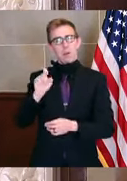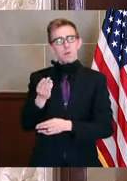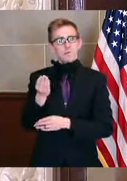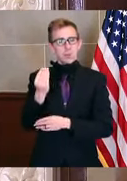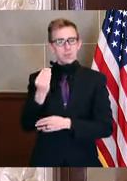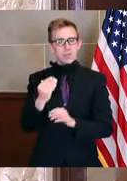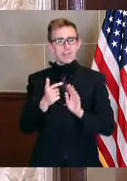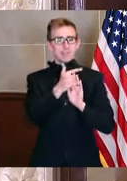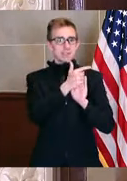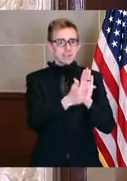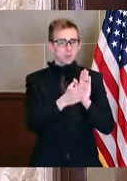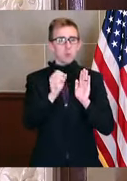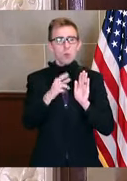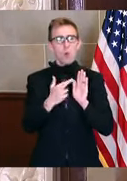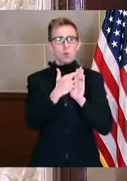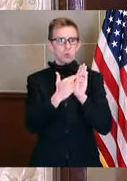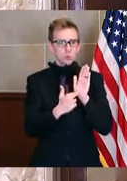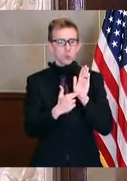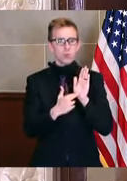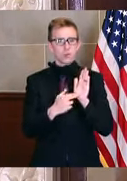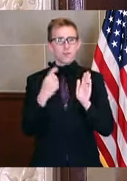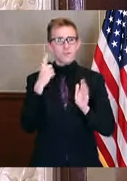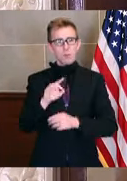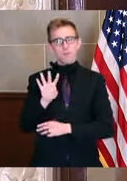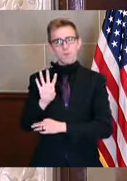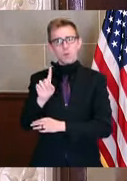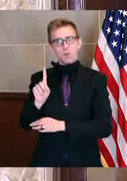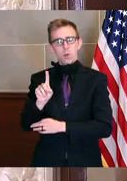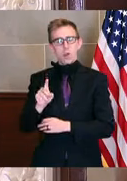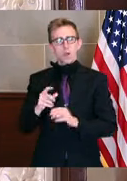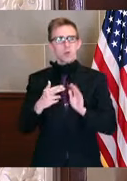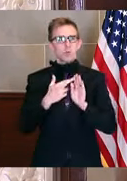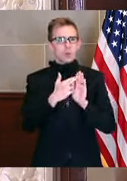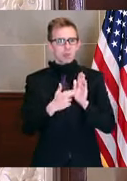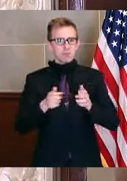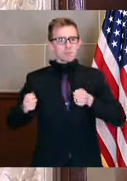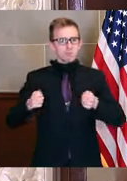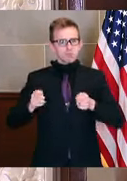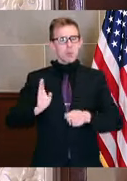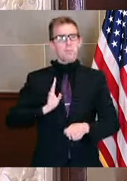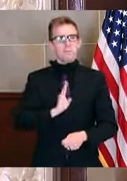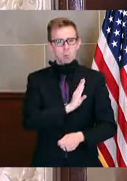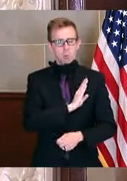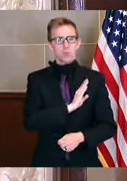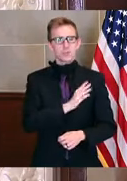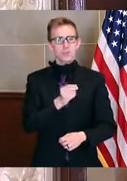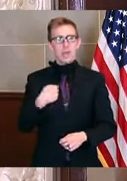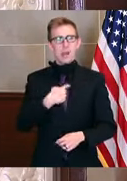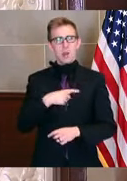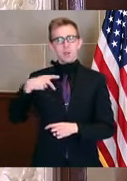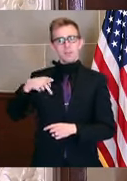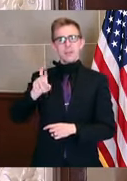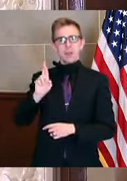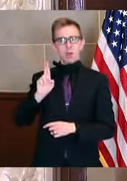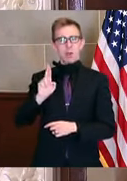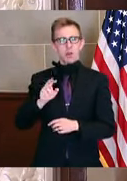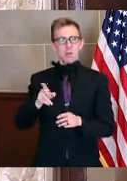statutes or regulations for 41 regulatory boards and our professional regulation division